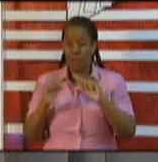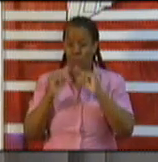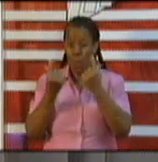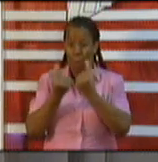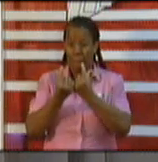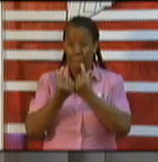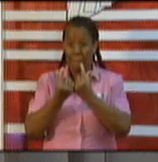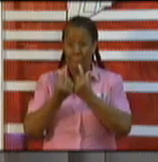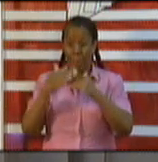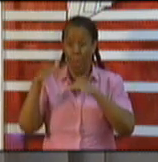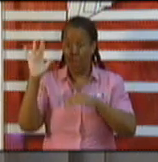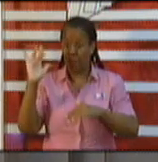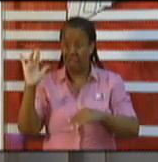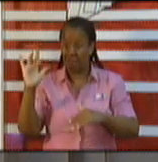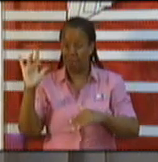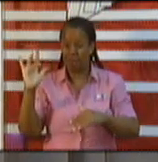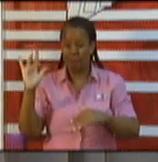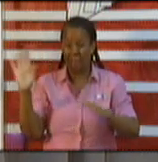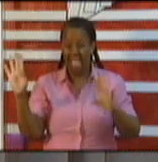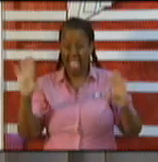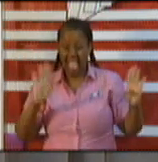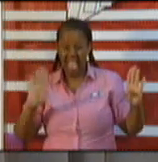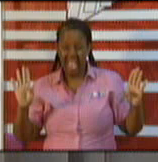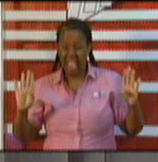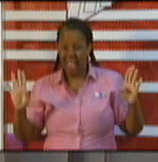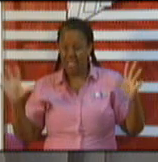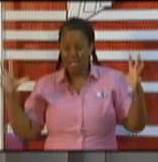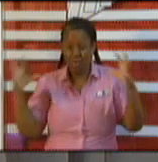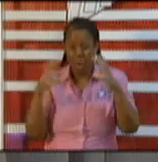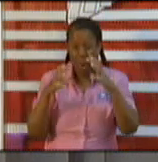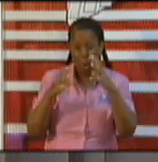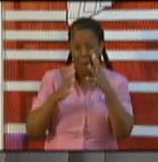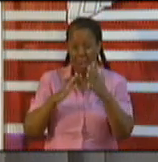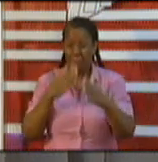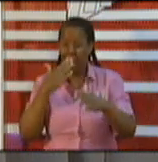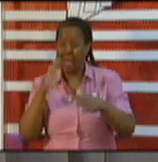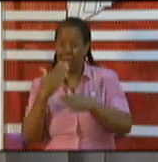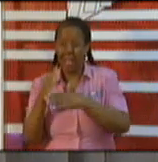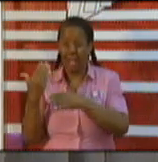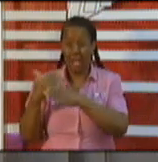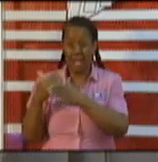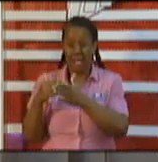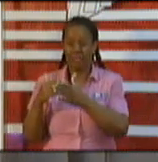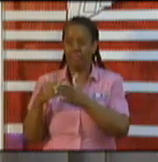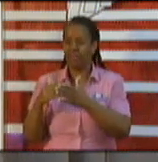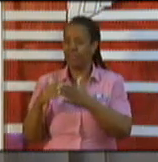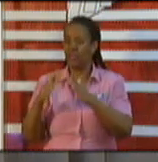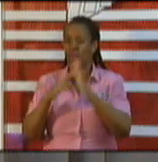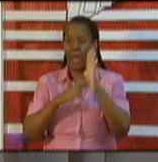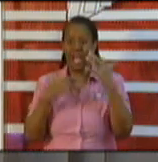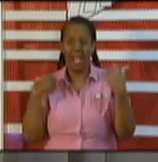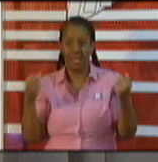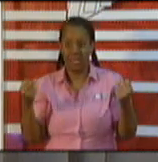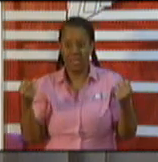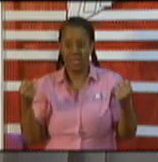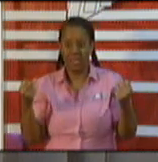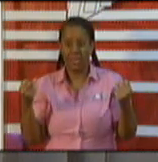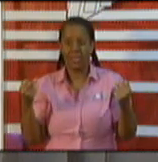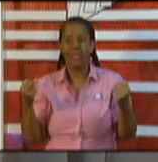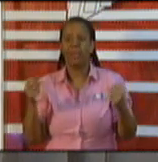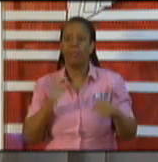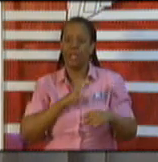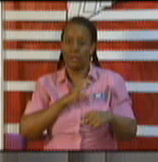25 and behaving in manners that give concern for public health and also public order, the police